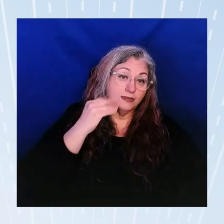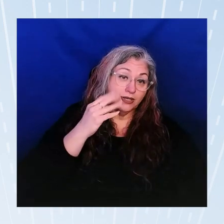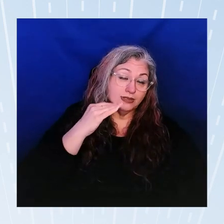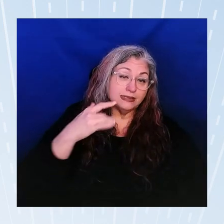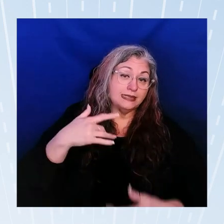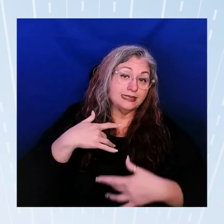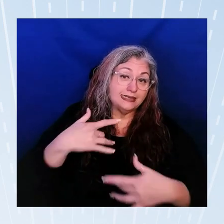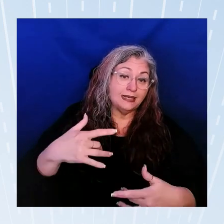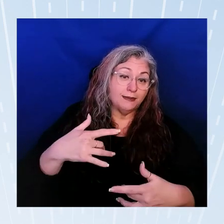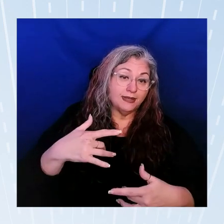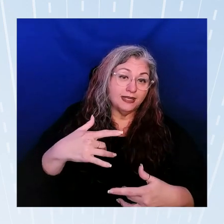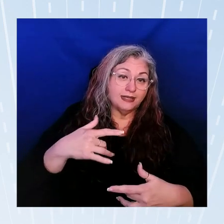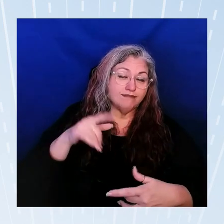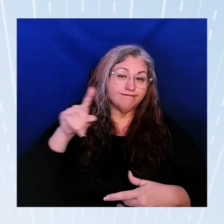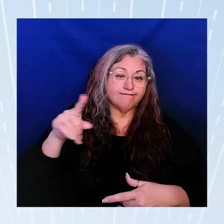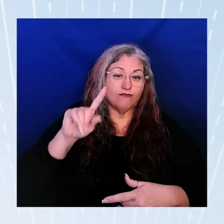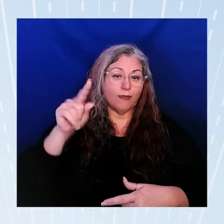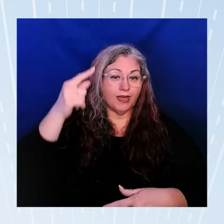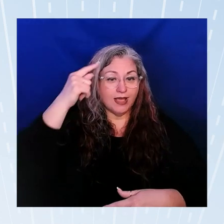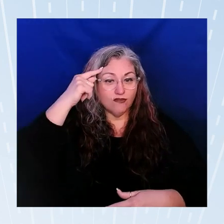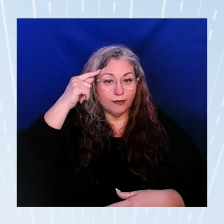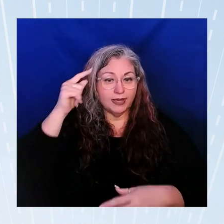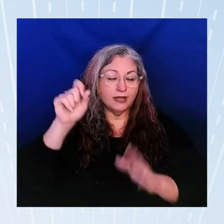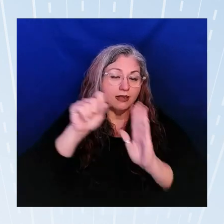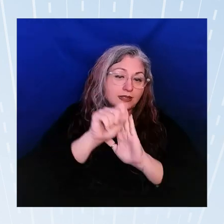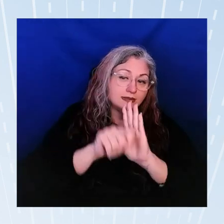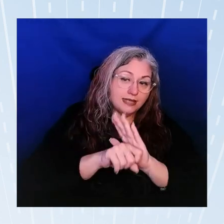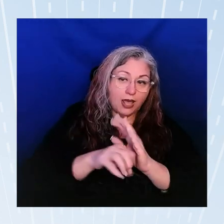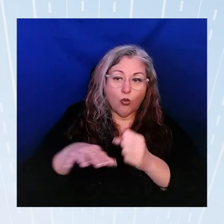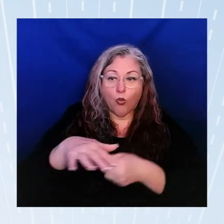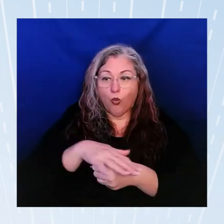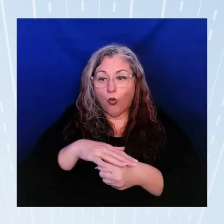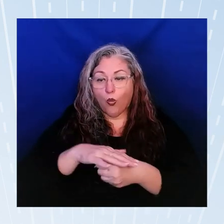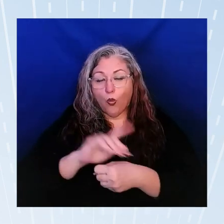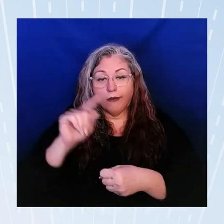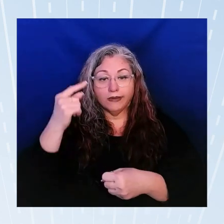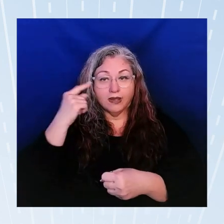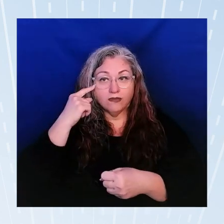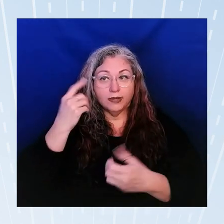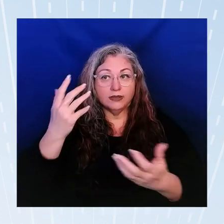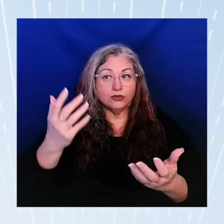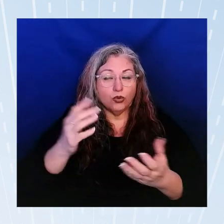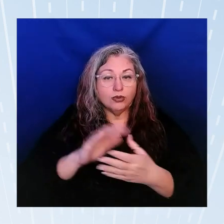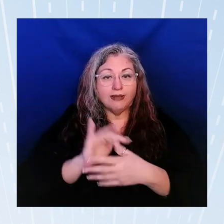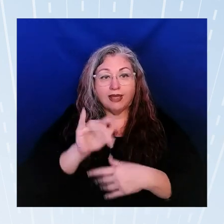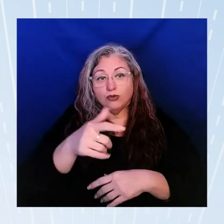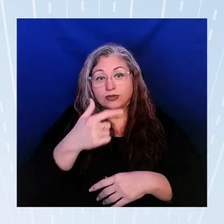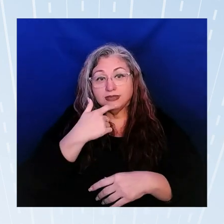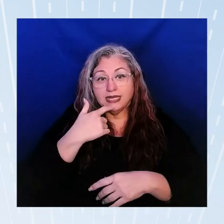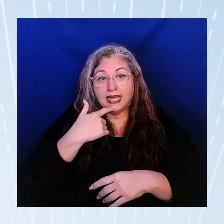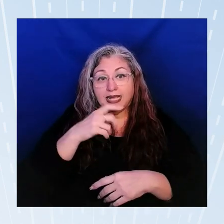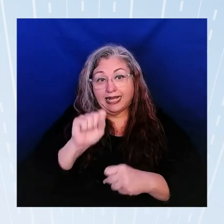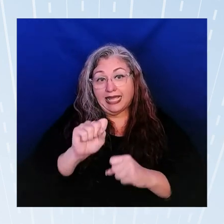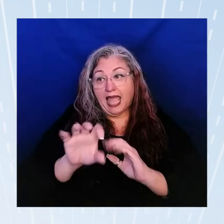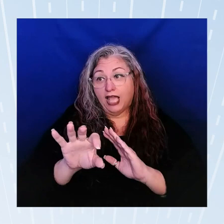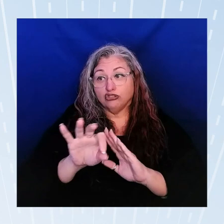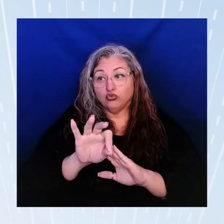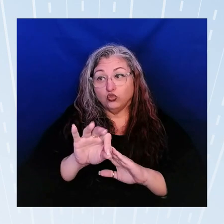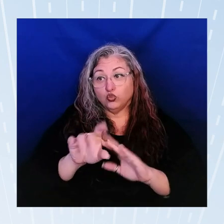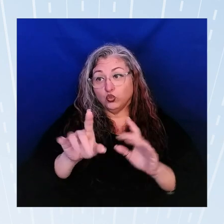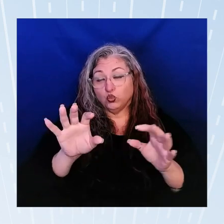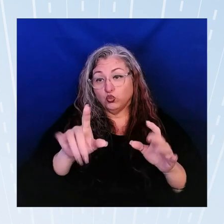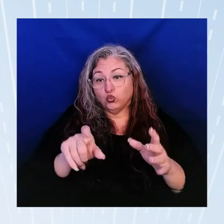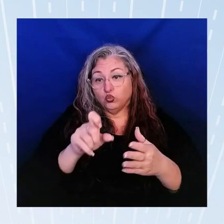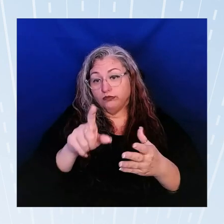of the government of the state or local government so as you said they can't choose to waive that or not